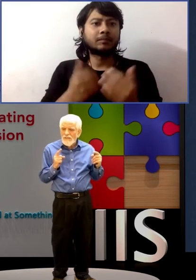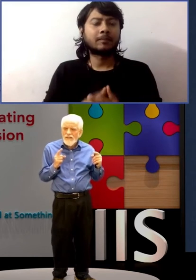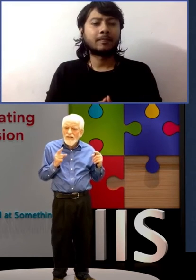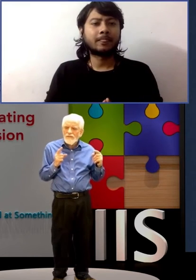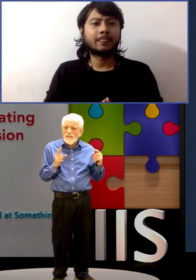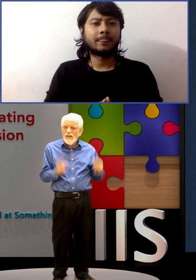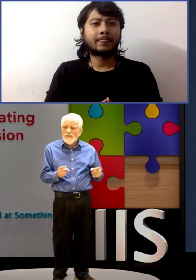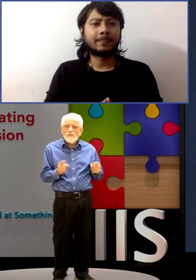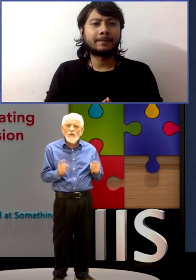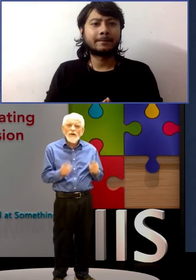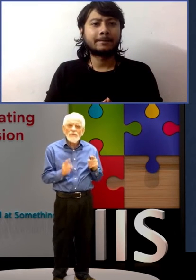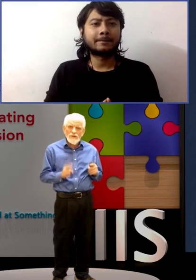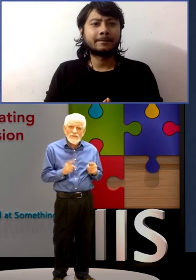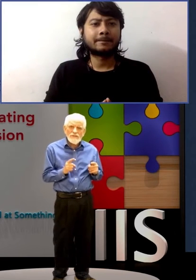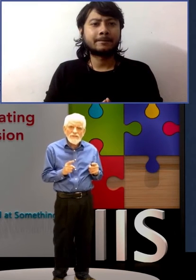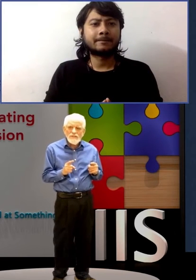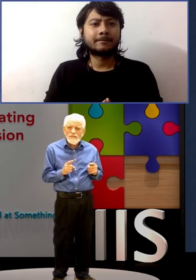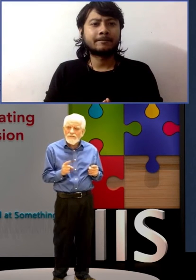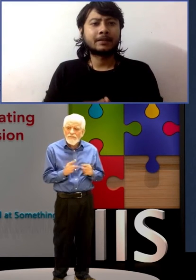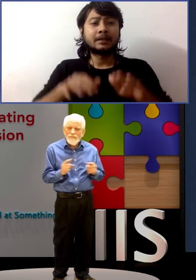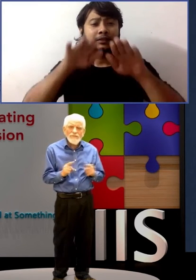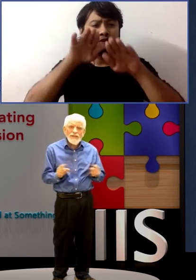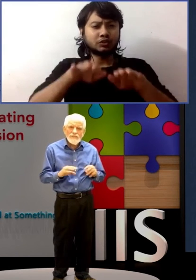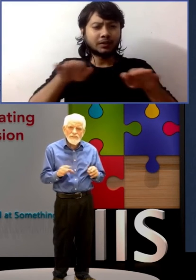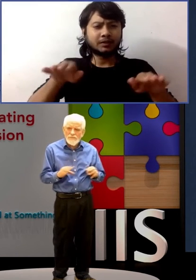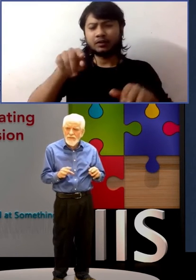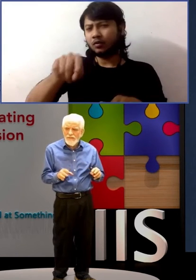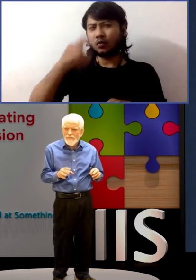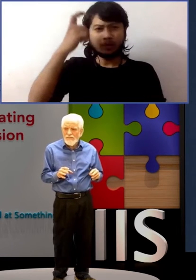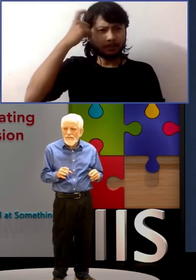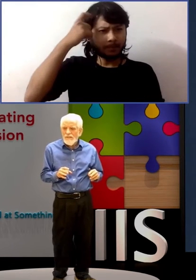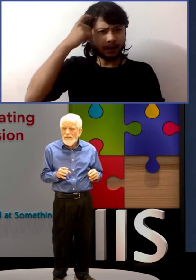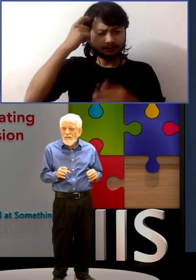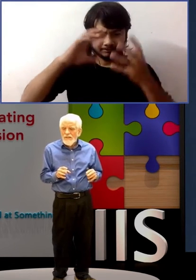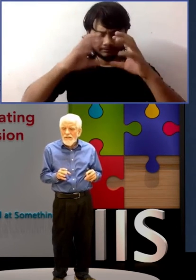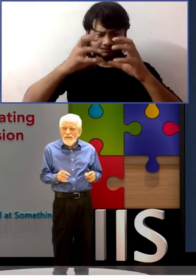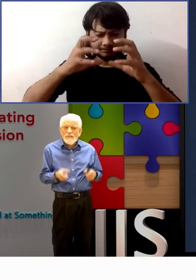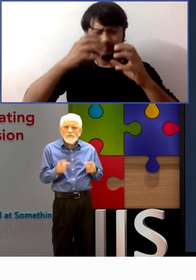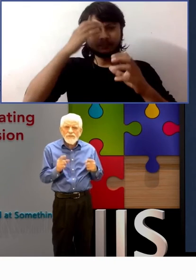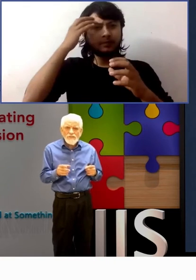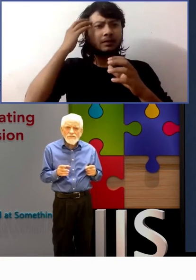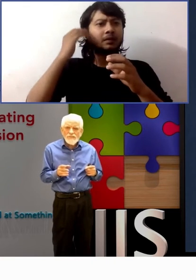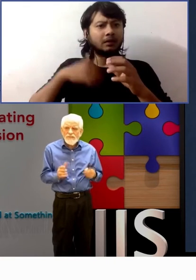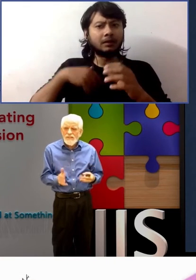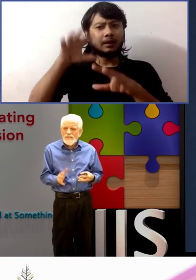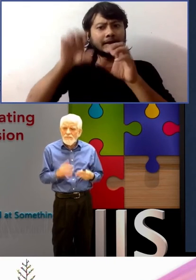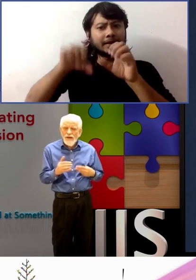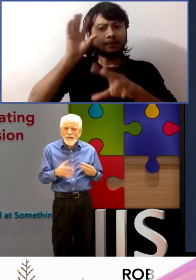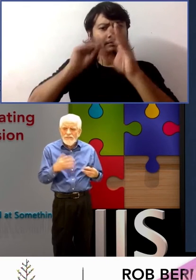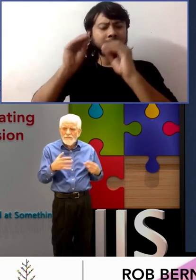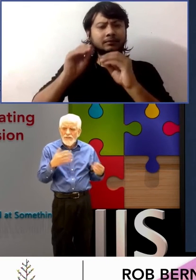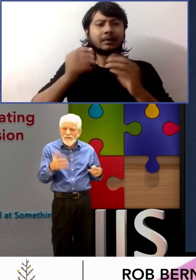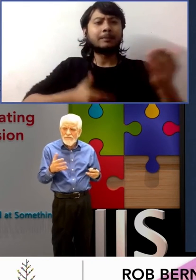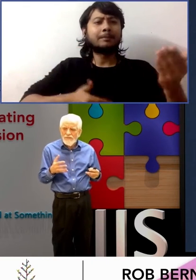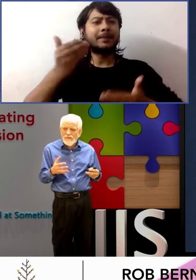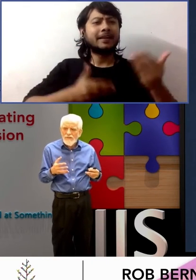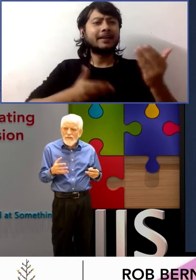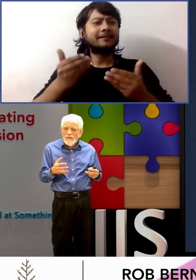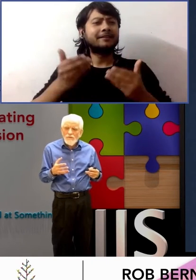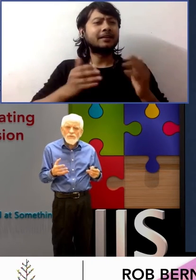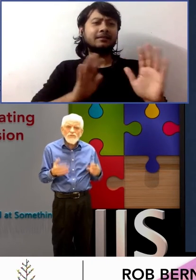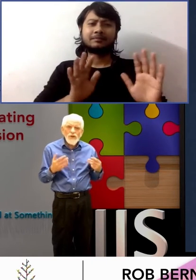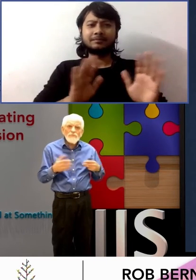understand how a child's mind works, not just the behavior. It observes and see patterns of behavior